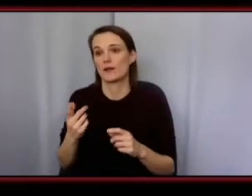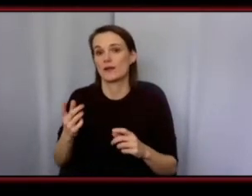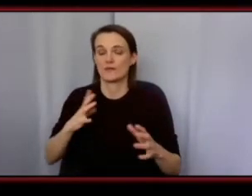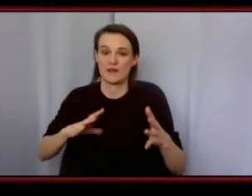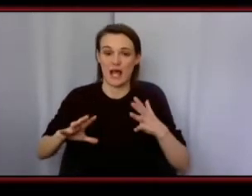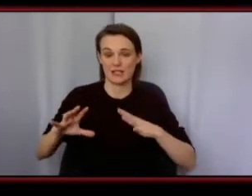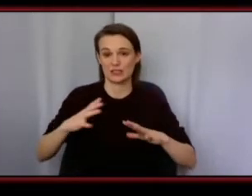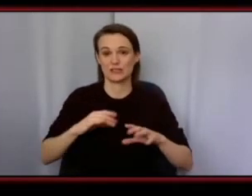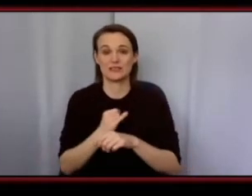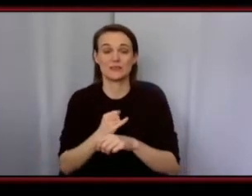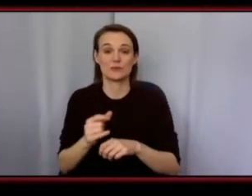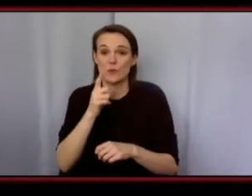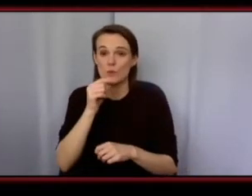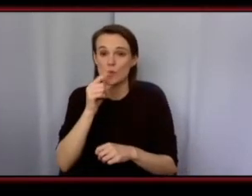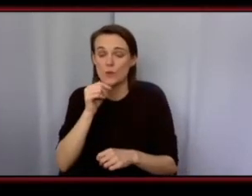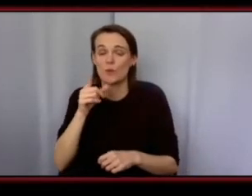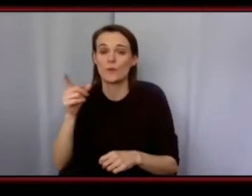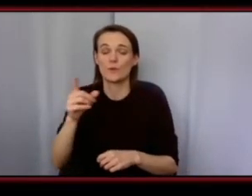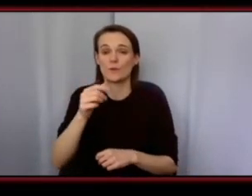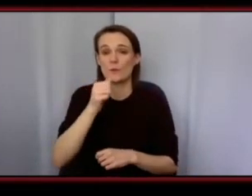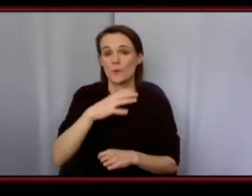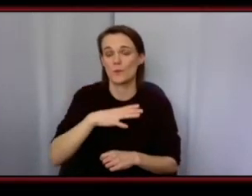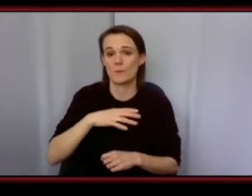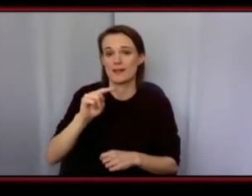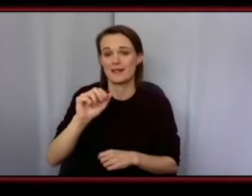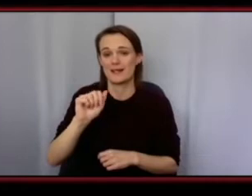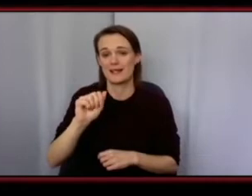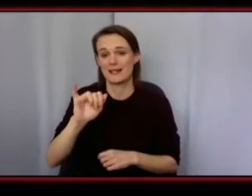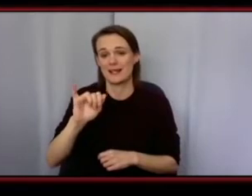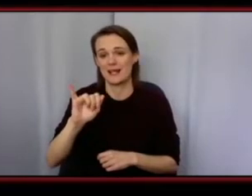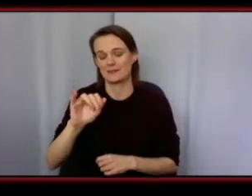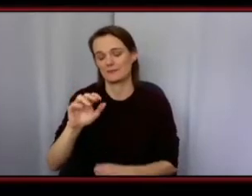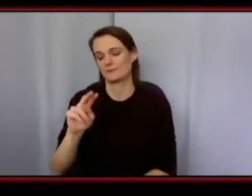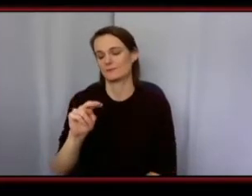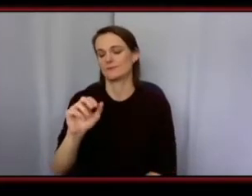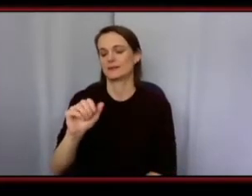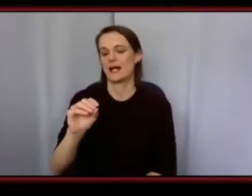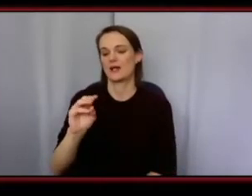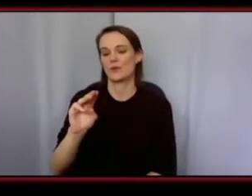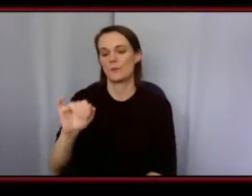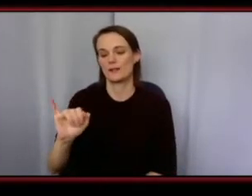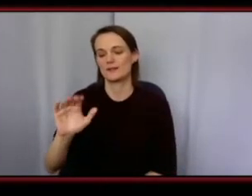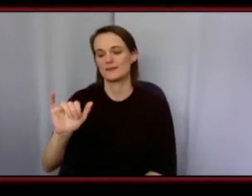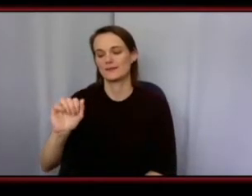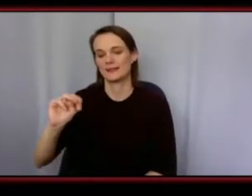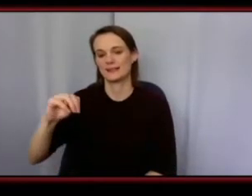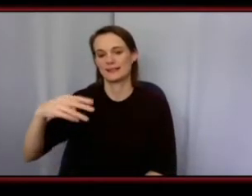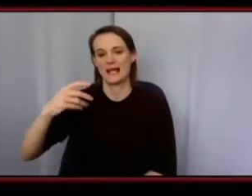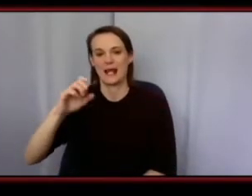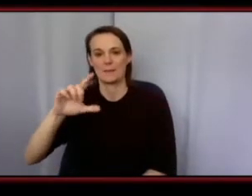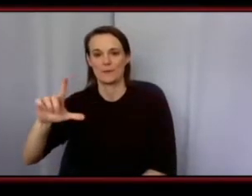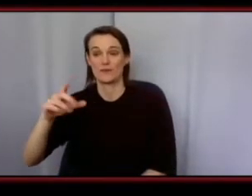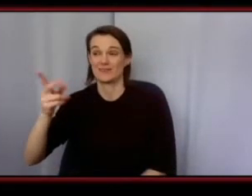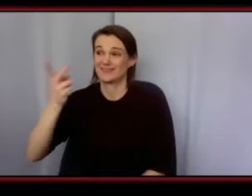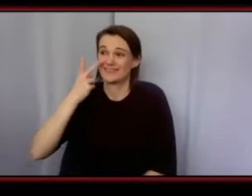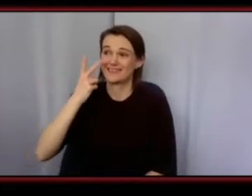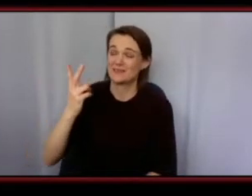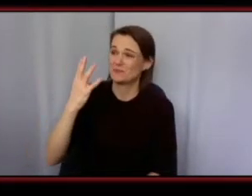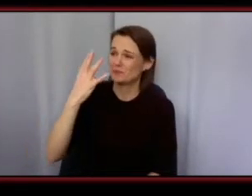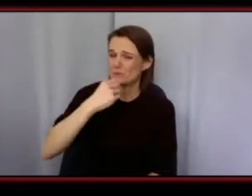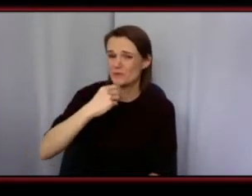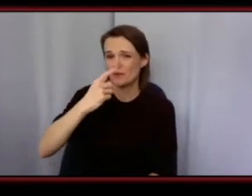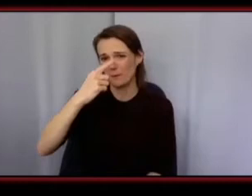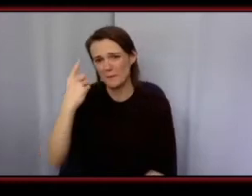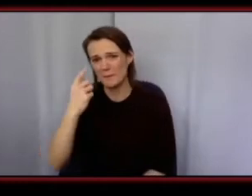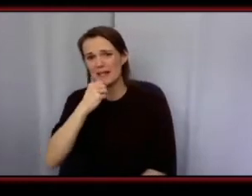campbell she was the reason i thought i launched in because it was seeing this beautiful black woman on tv and